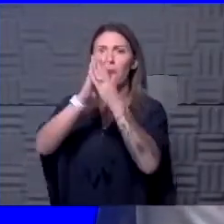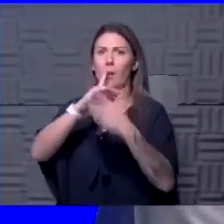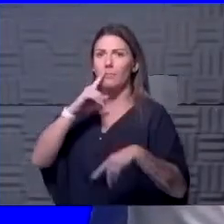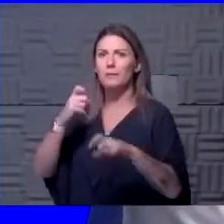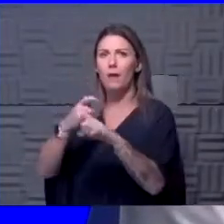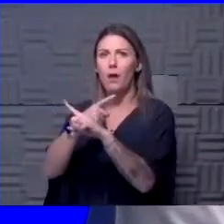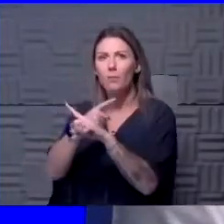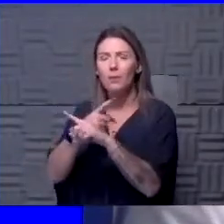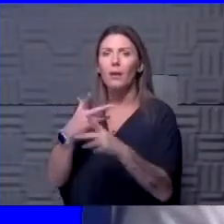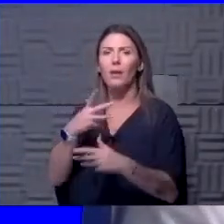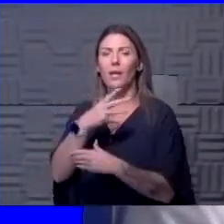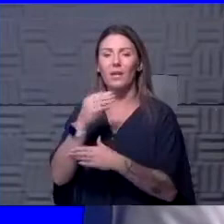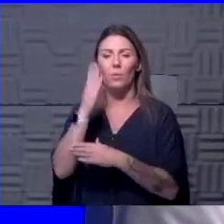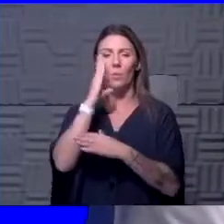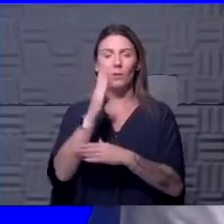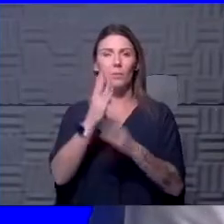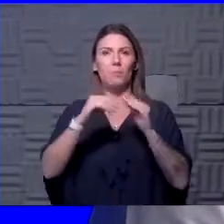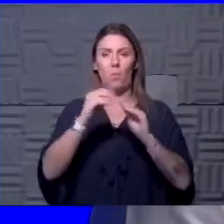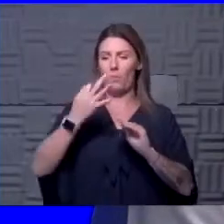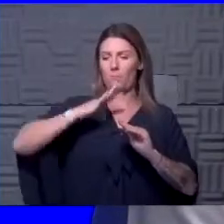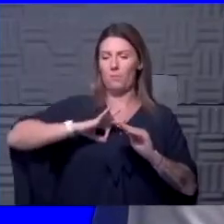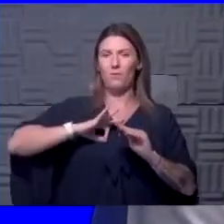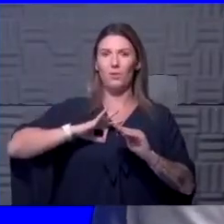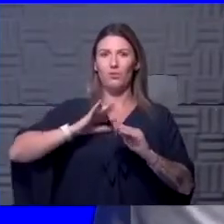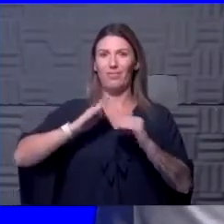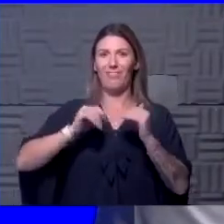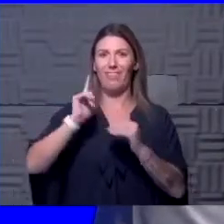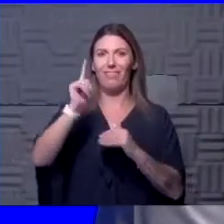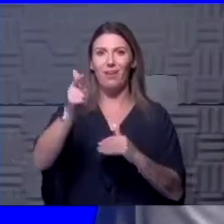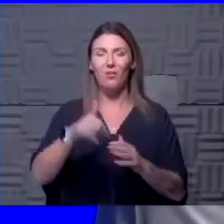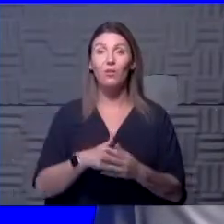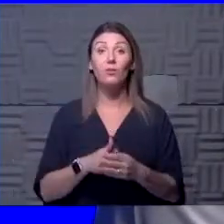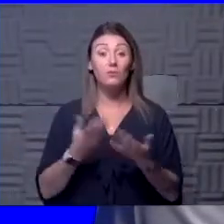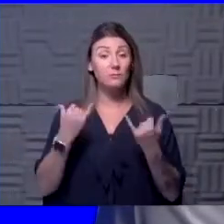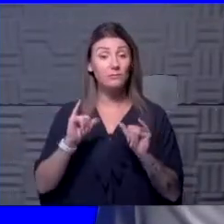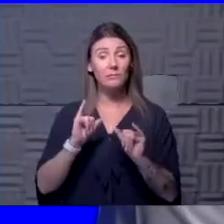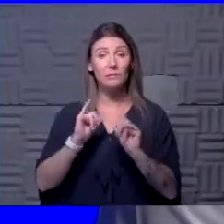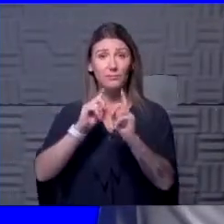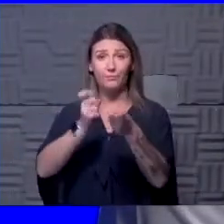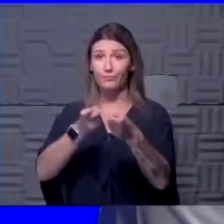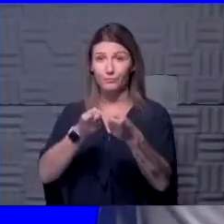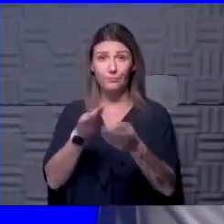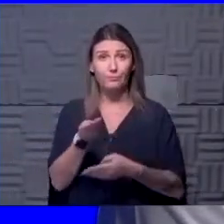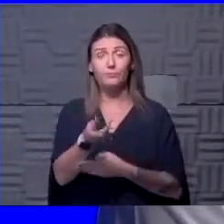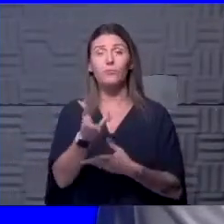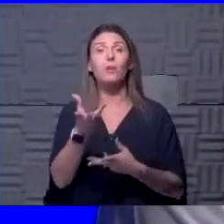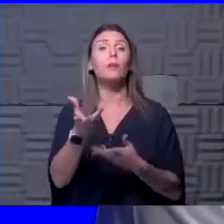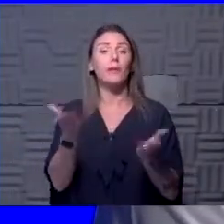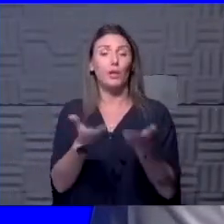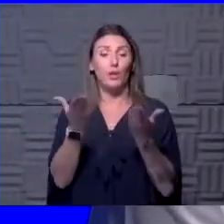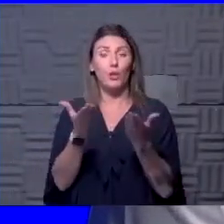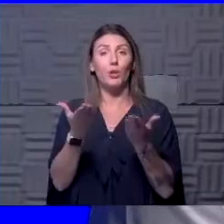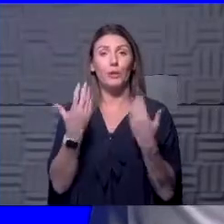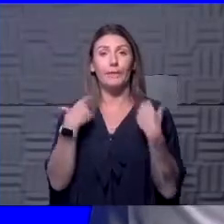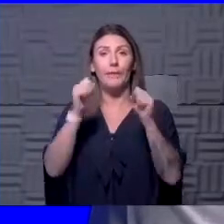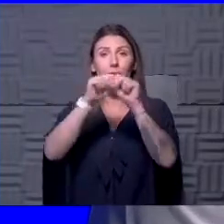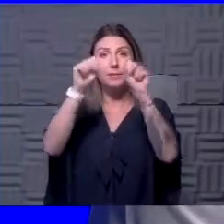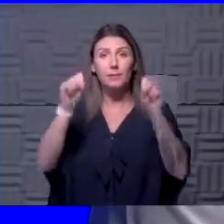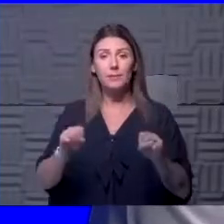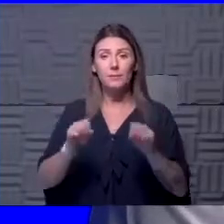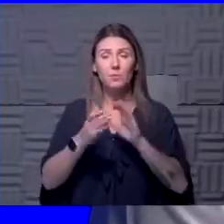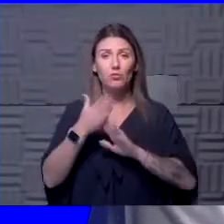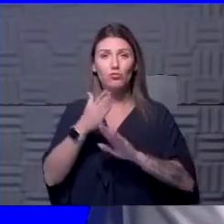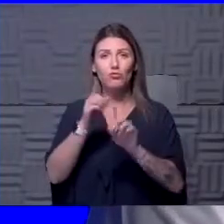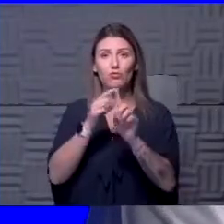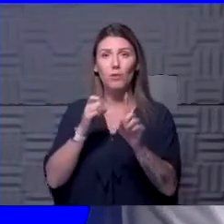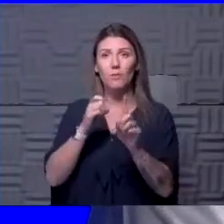beneficial than later in the course. We are still giving it here at the health system. It is run